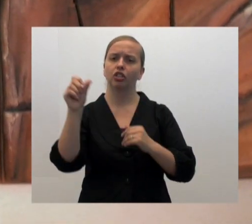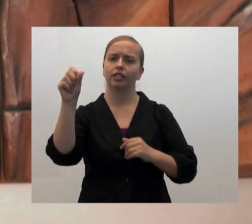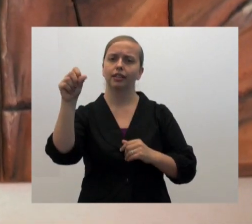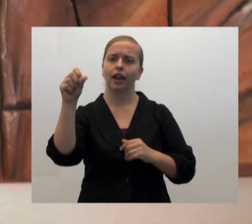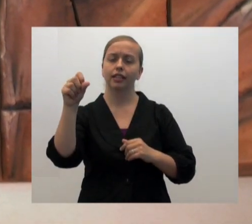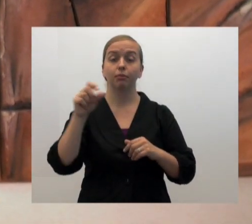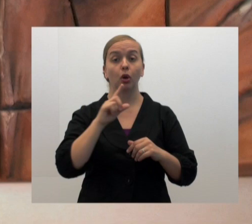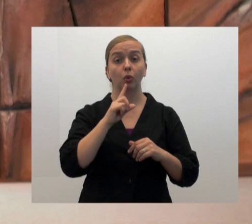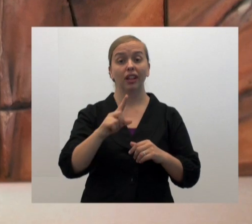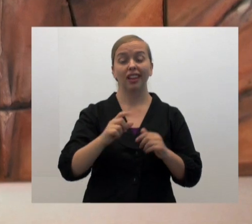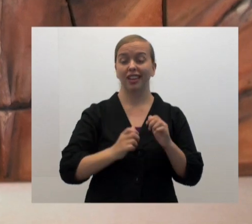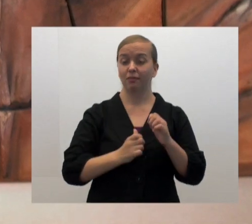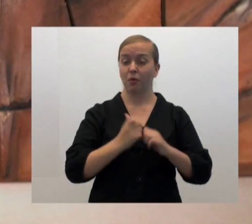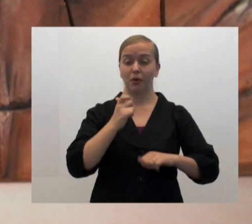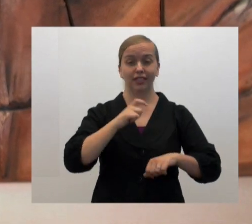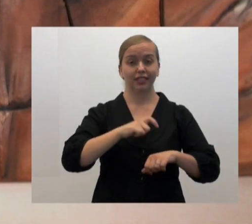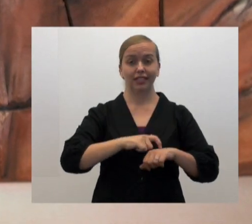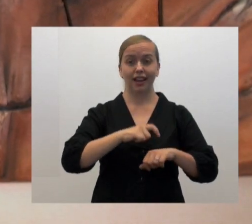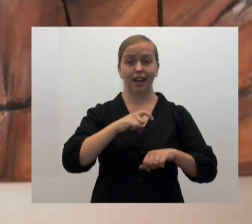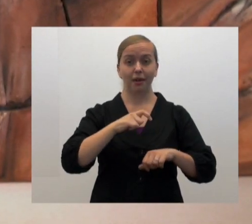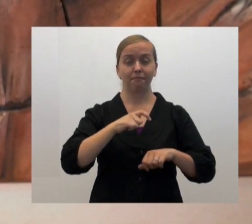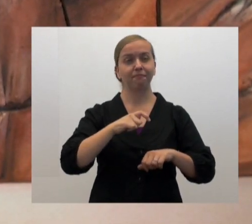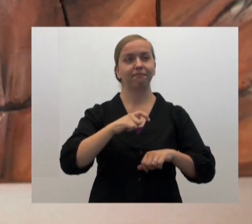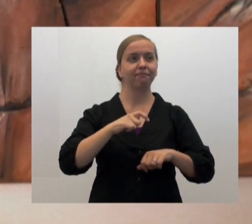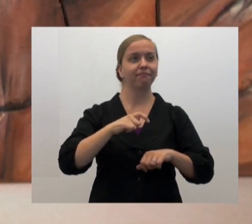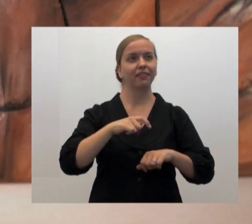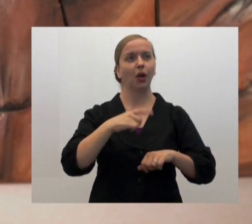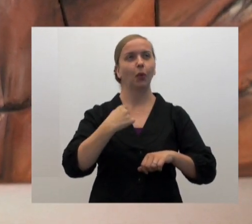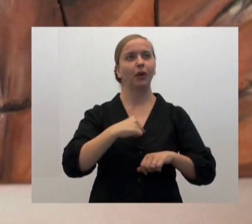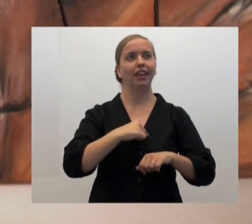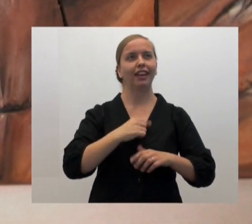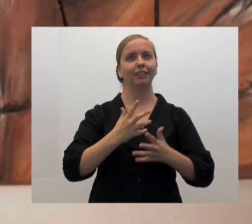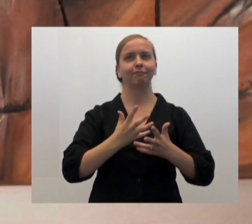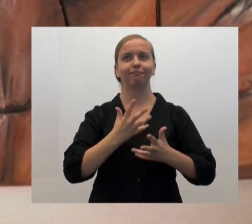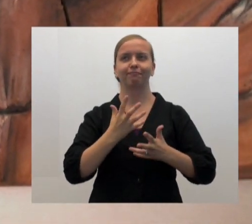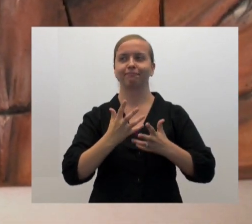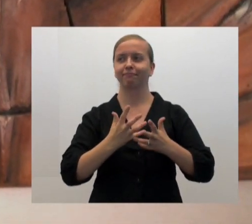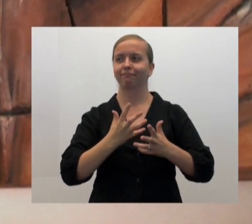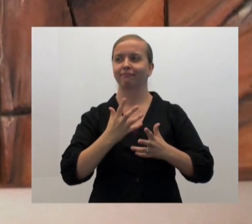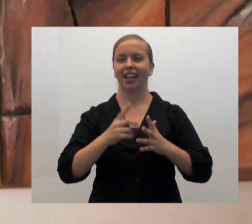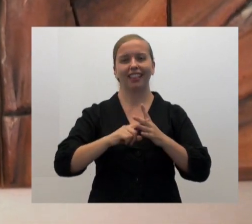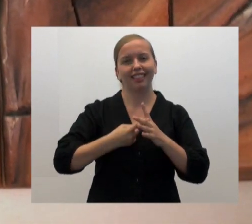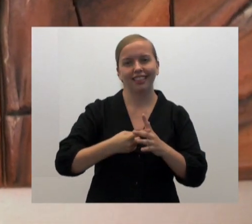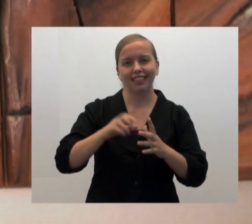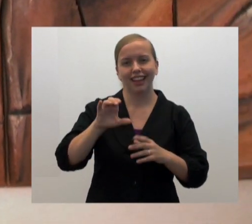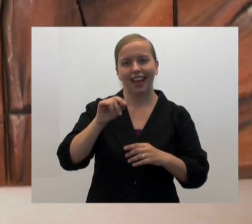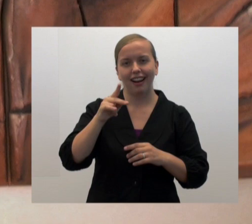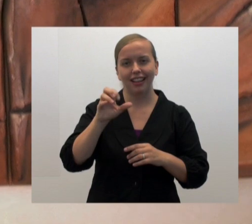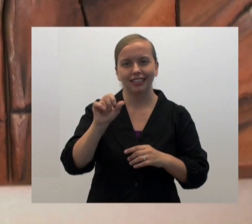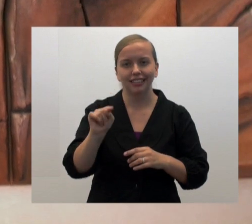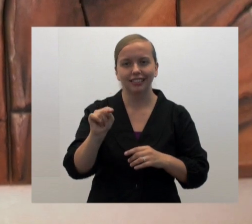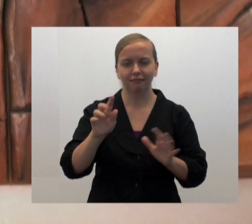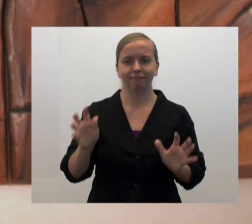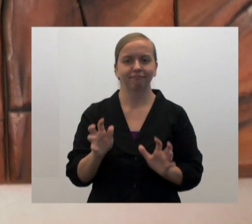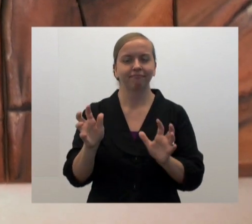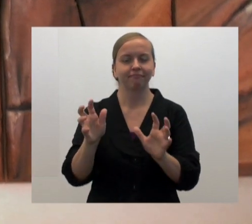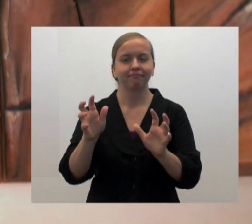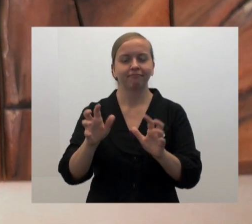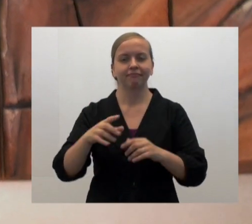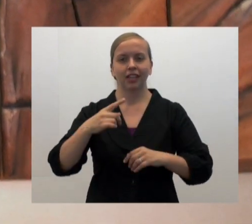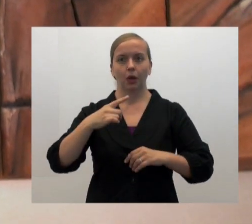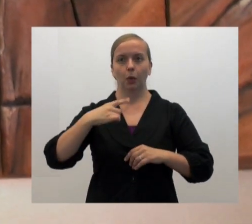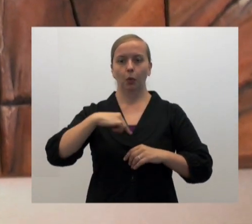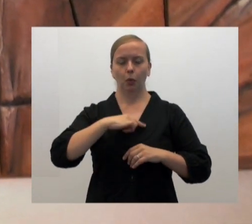but in many, many cases, what we do is we're sort of the catalyst.